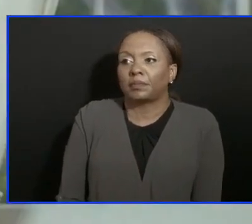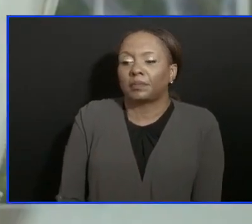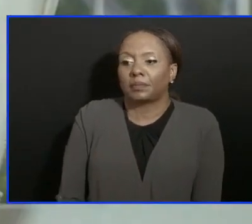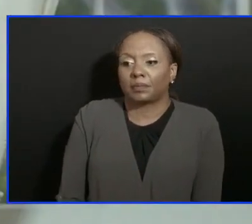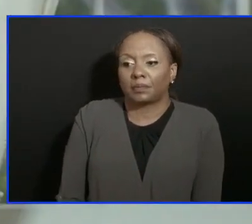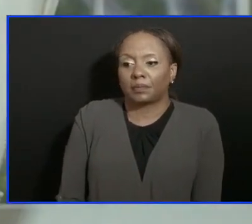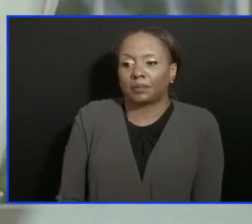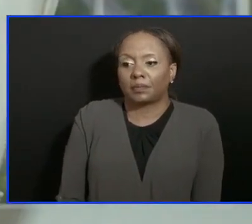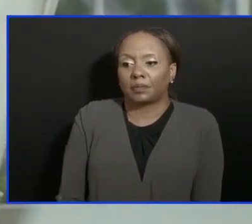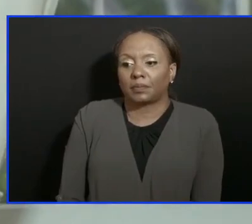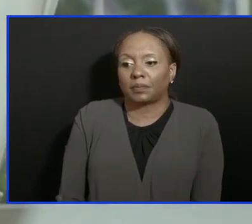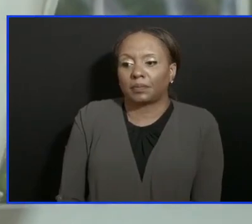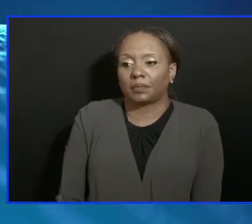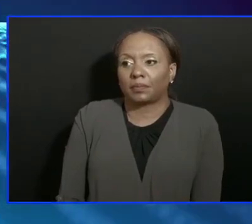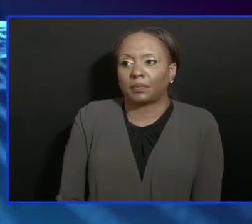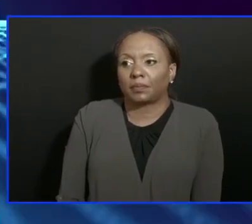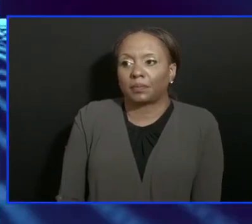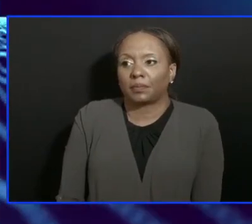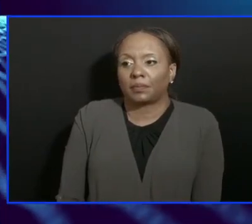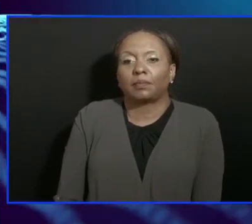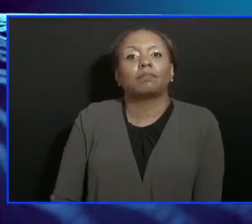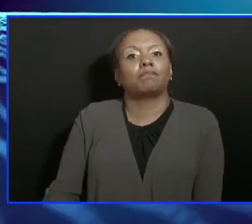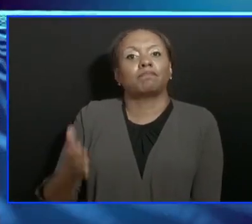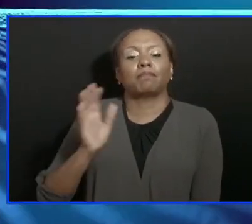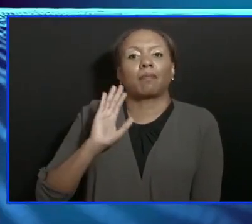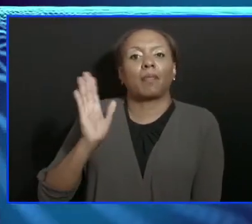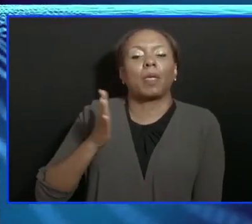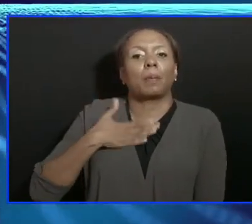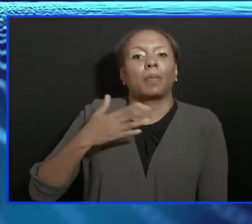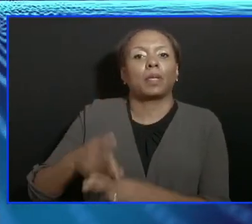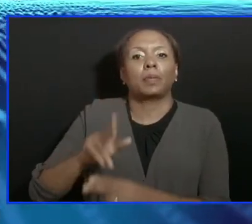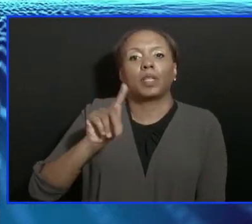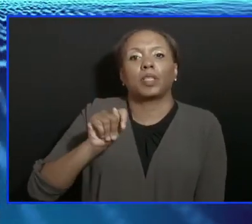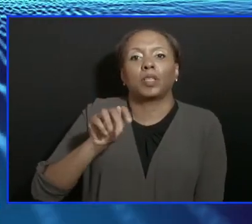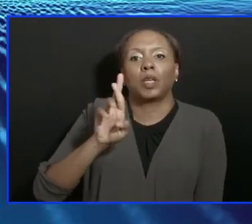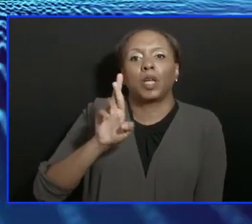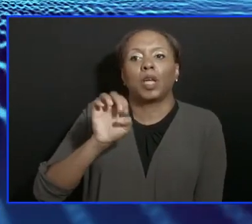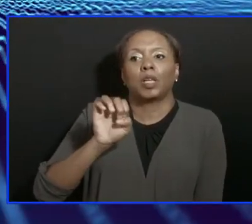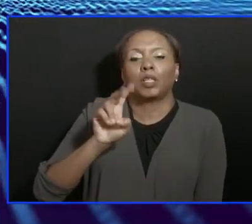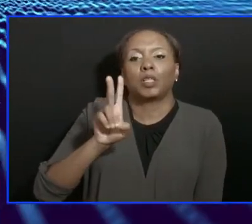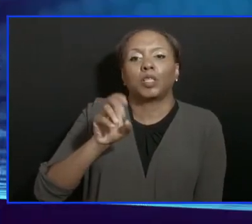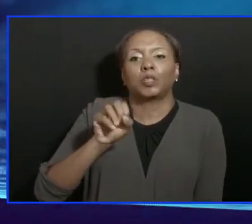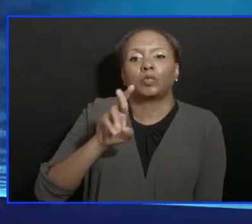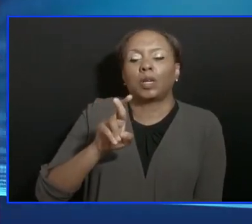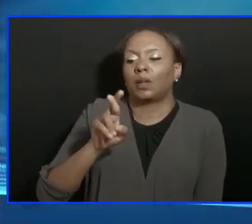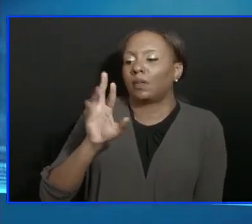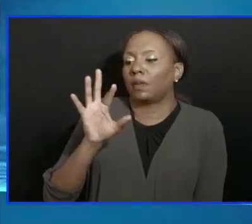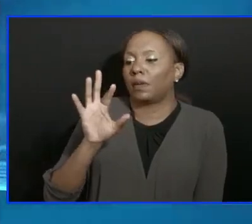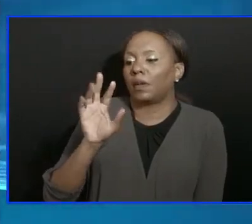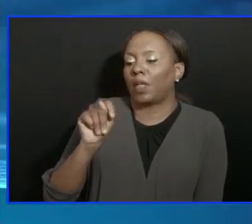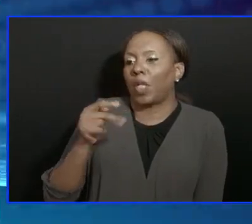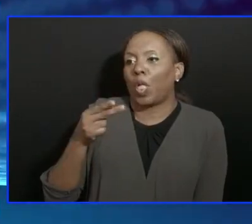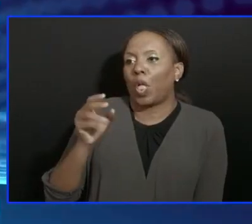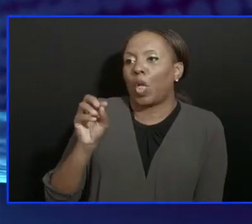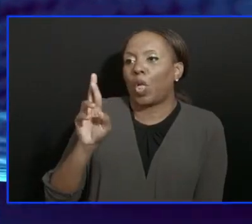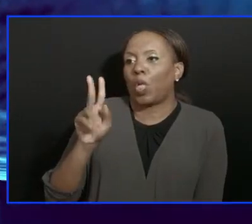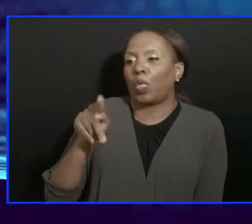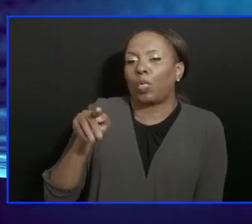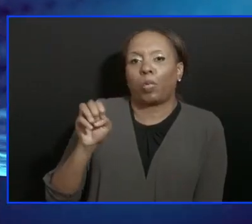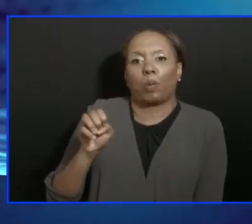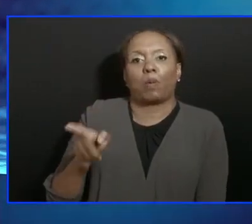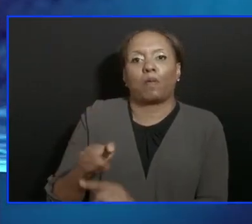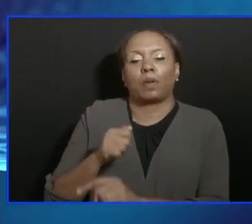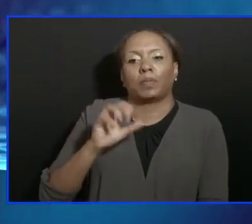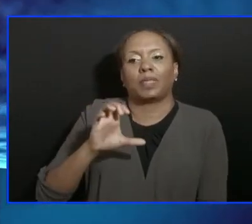Mr. Minister, Trevor Thorpe, CBC. Given the recent revelation by Dr. Ferdinand about the waning effectiveness